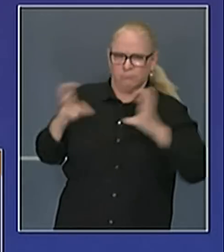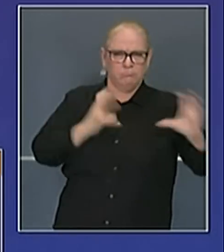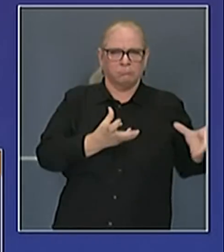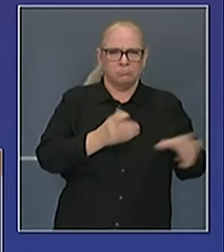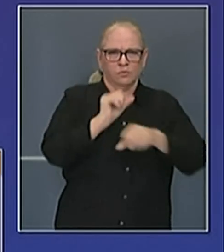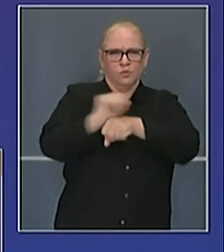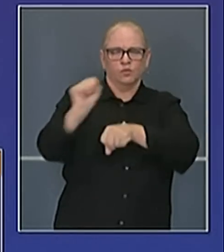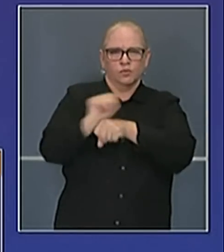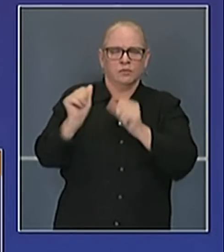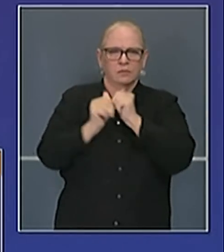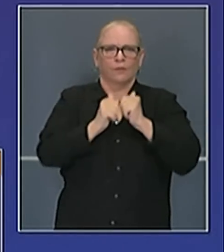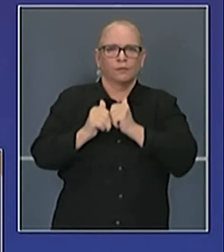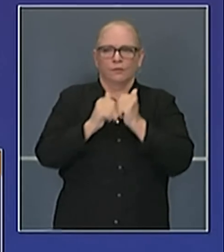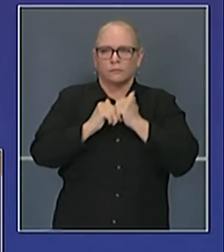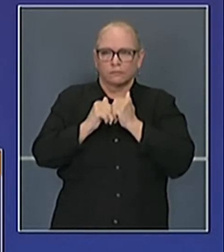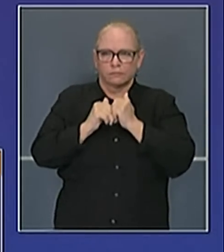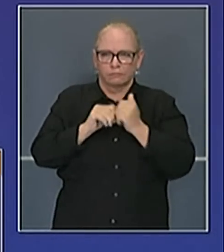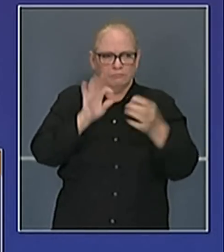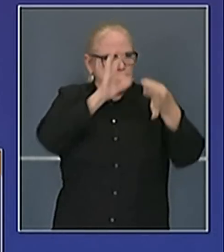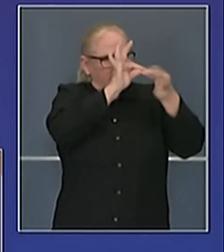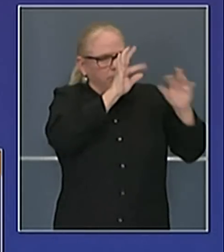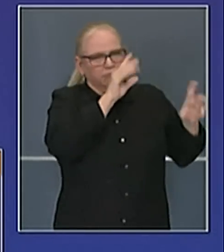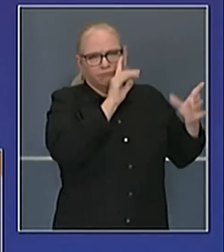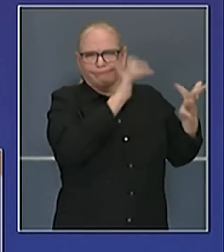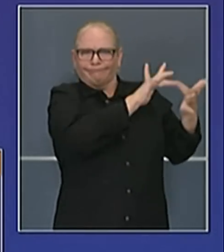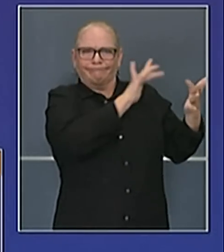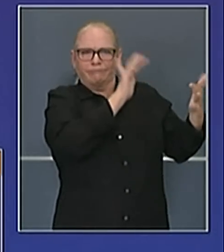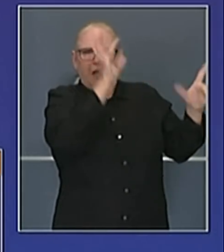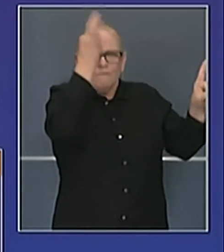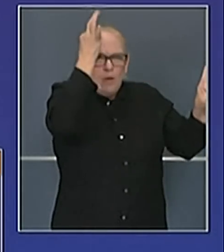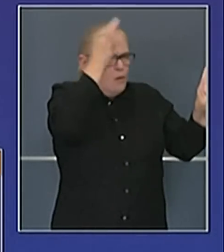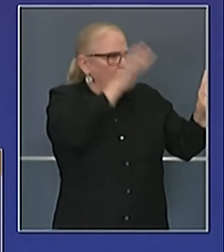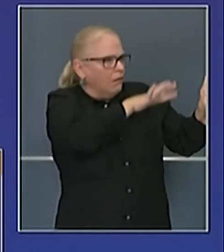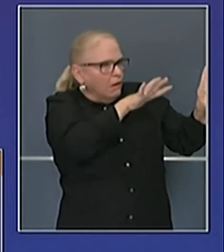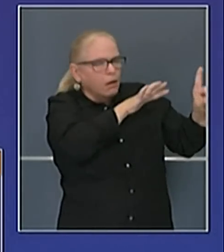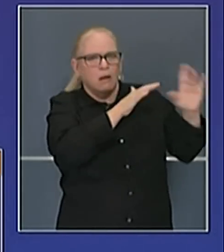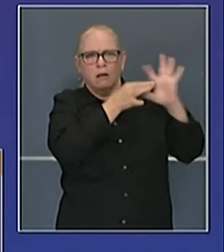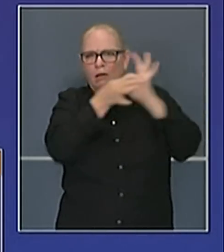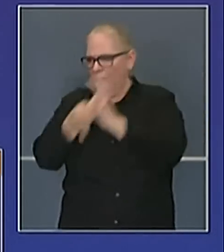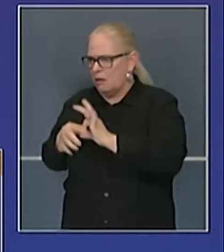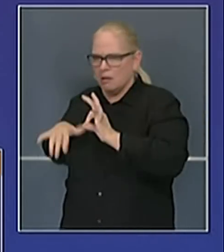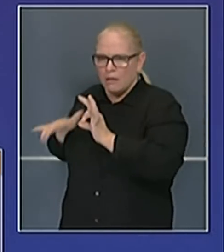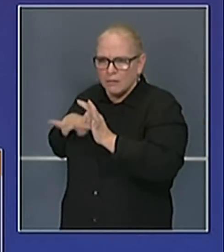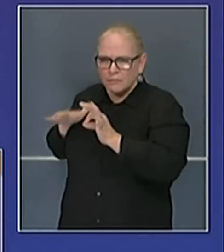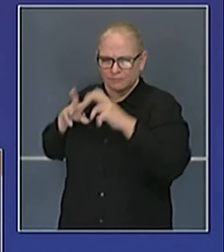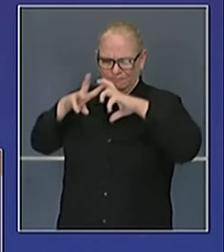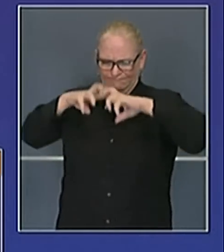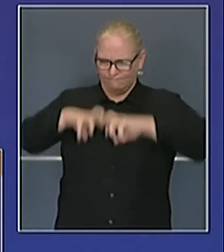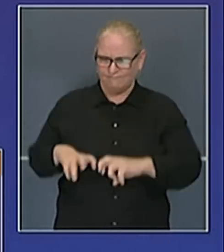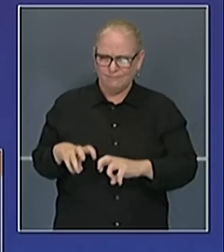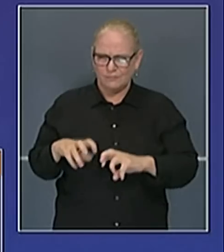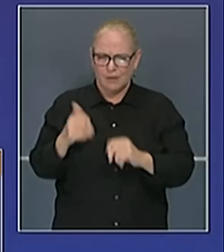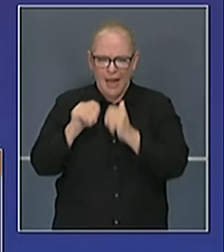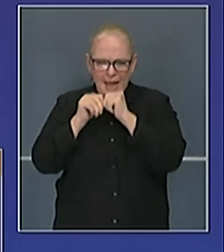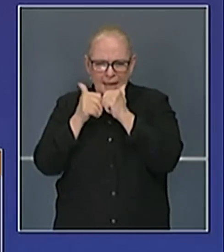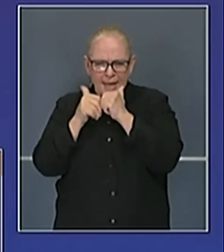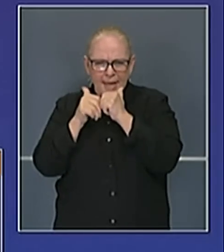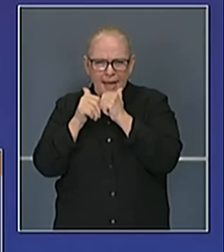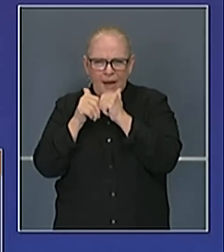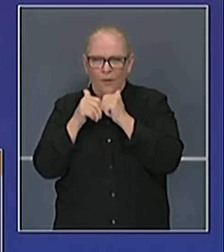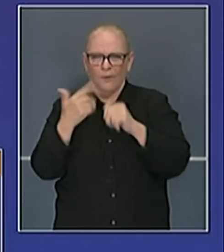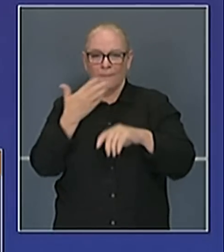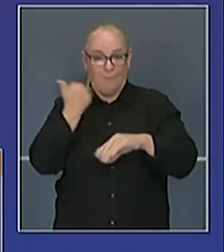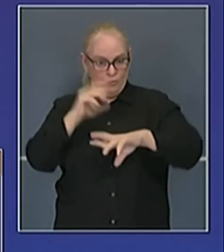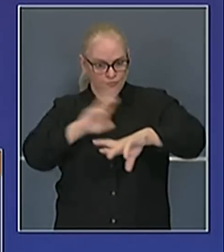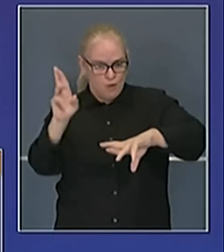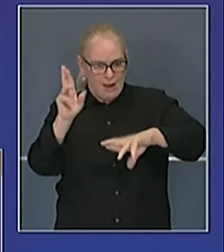regional, local partners to look at the logistics side of how we implement and actualize